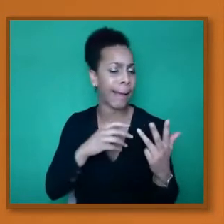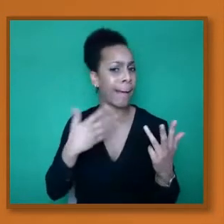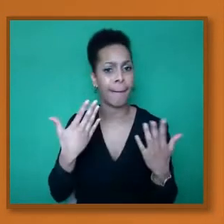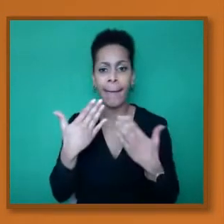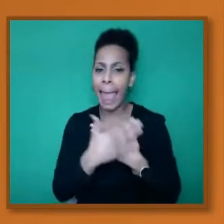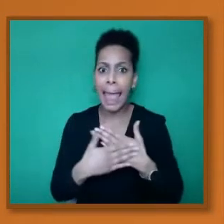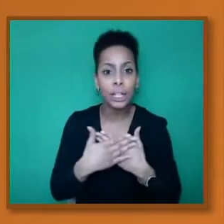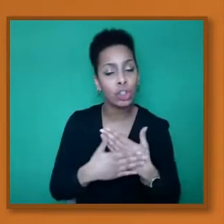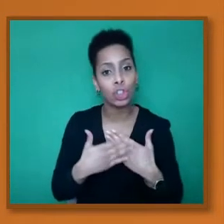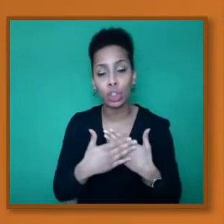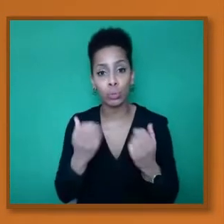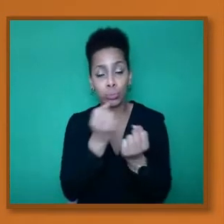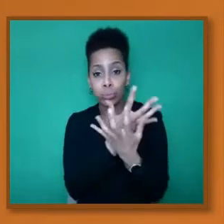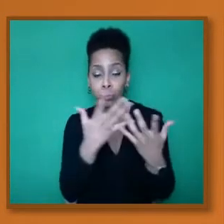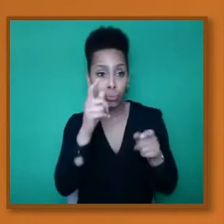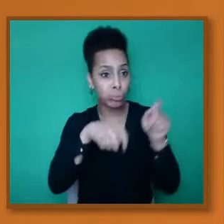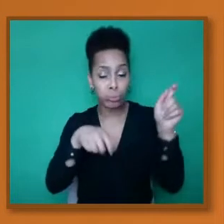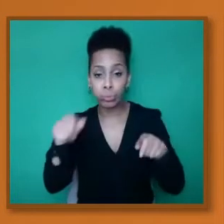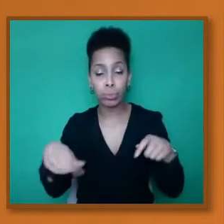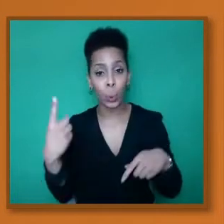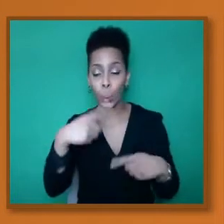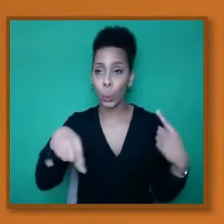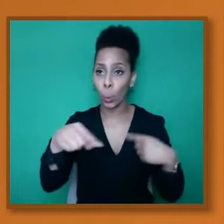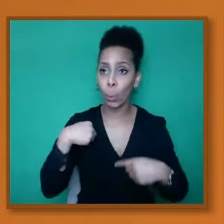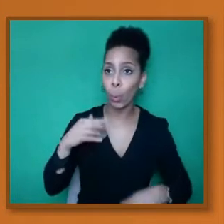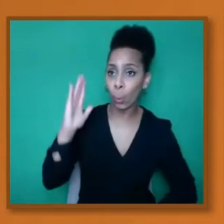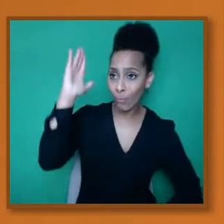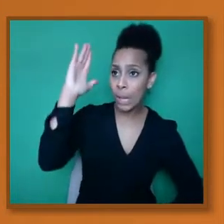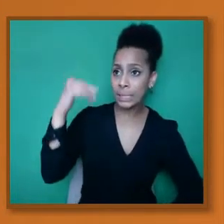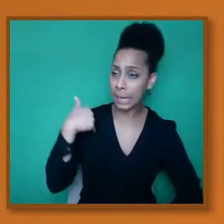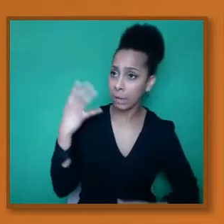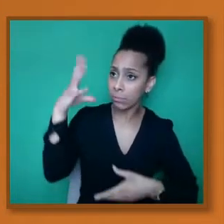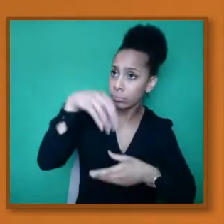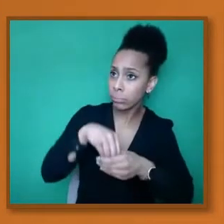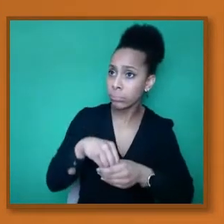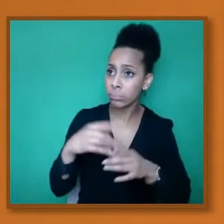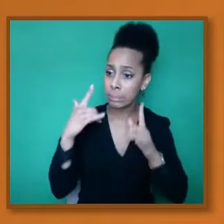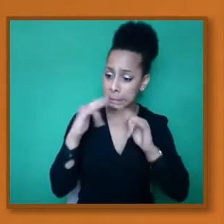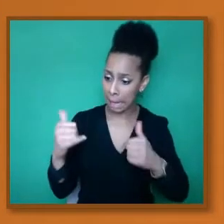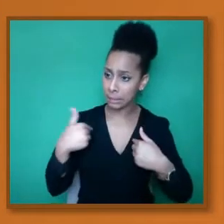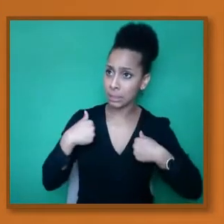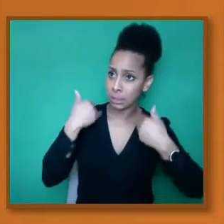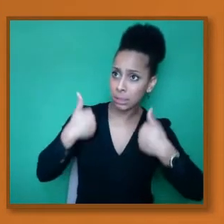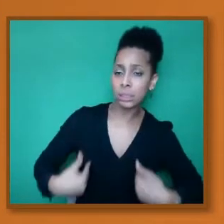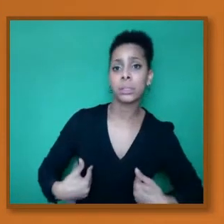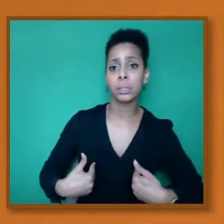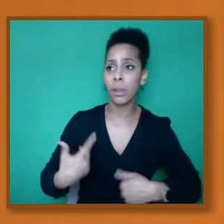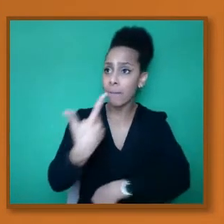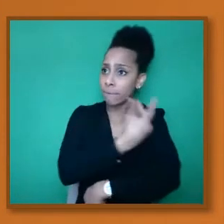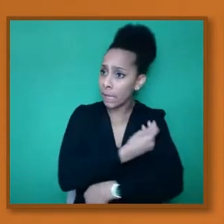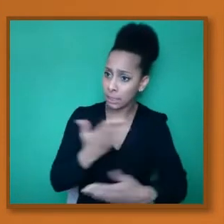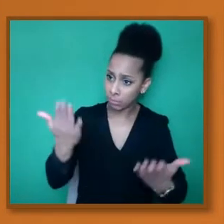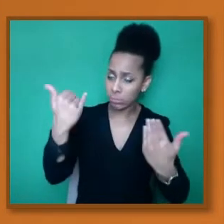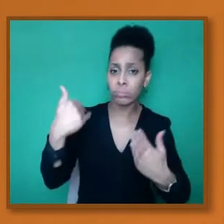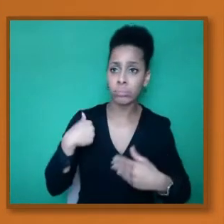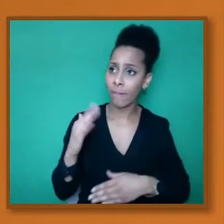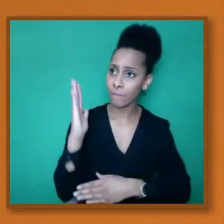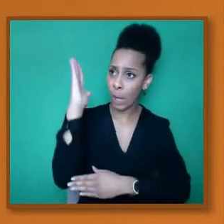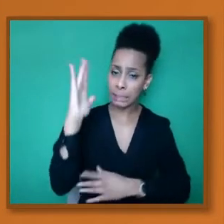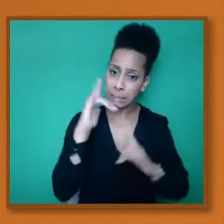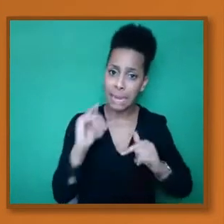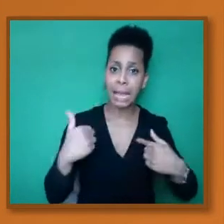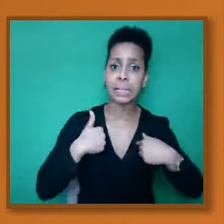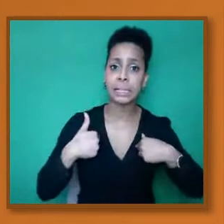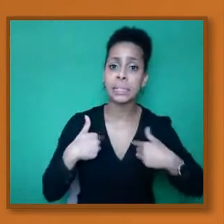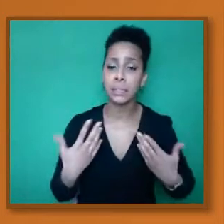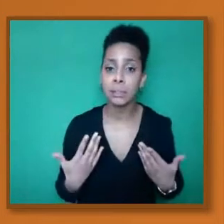have volunteered to test the different vaccines. And so as a result